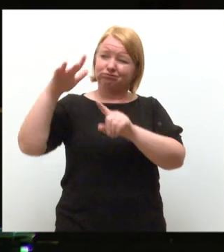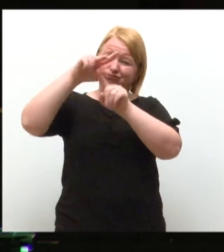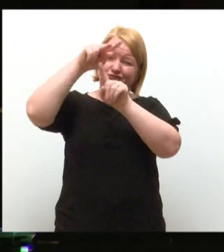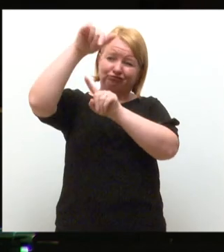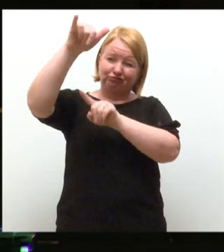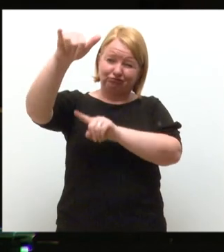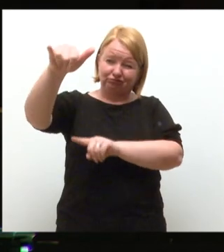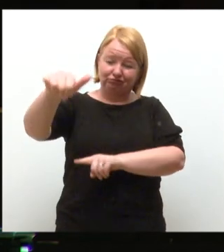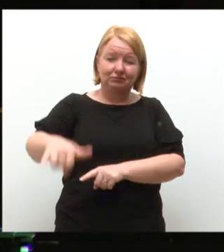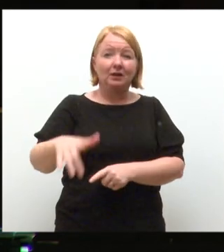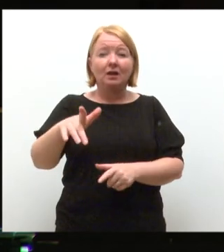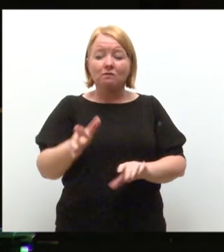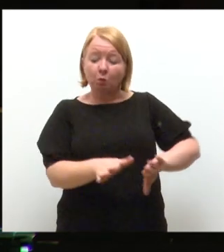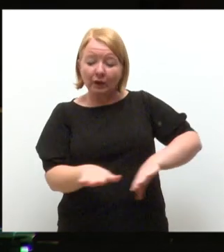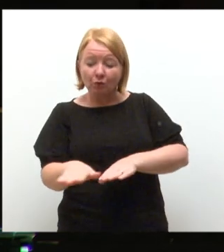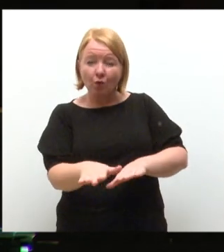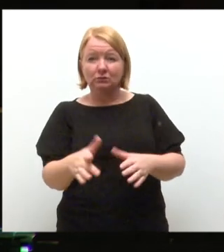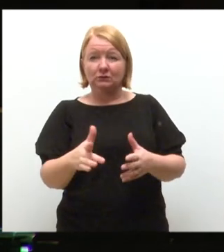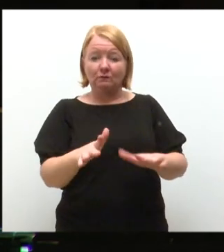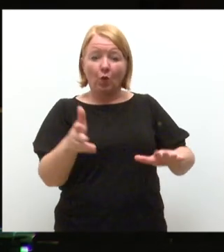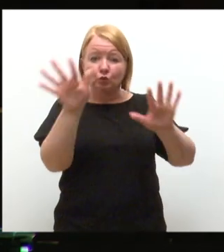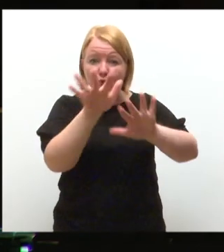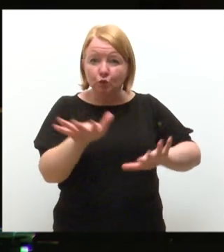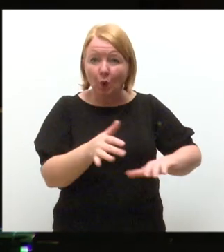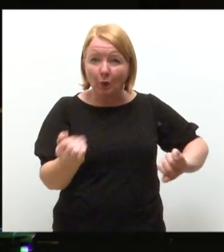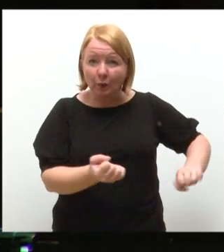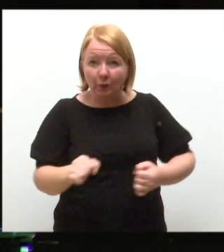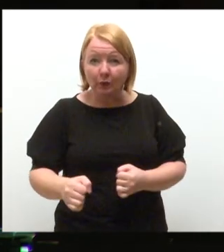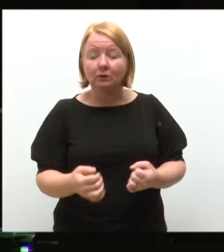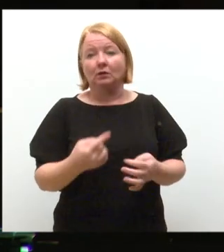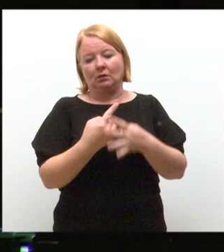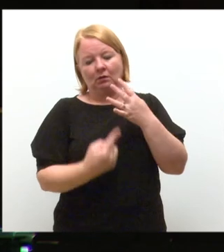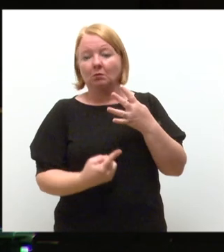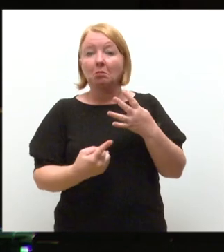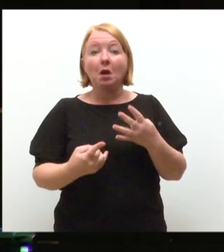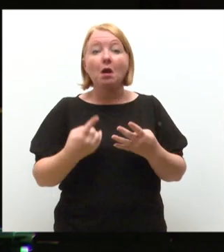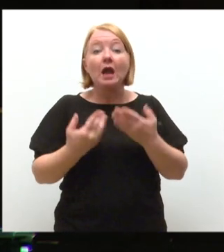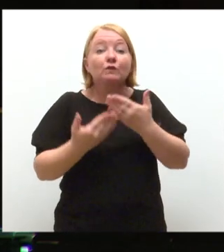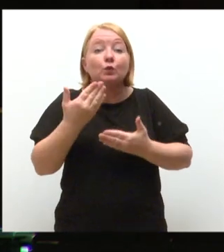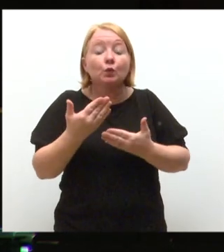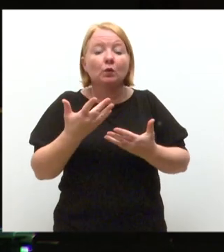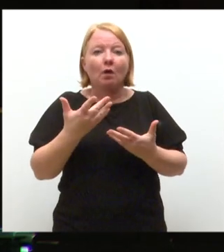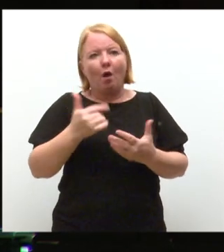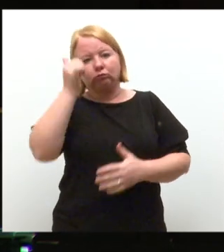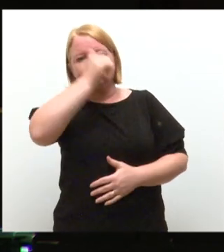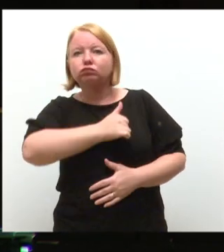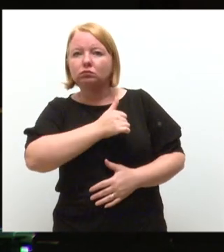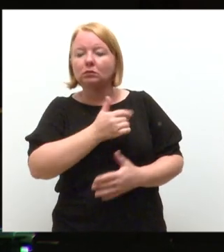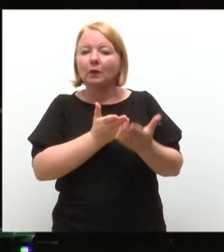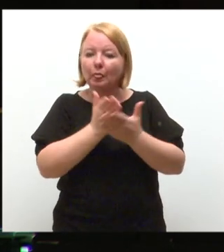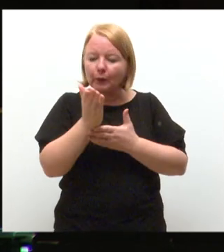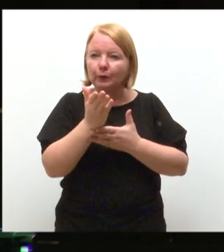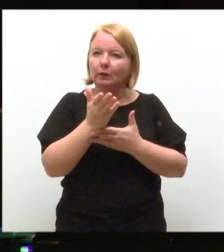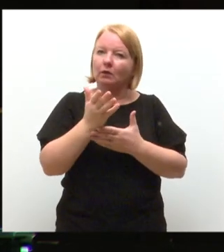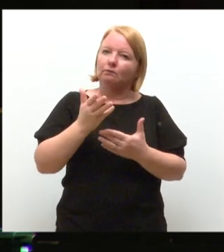wakeboarding and even snow sports. Our clubs cater for all levels, from recreational and social fun, right through to high